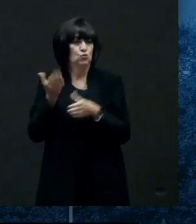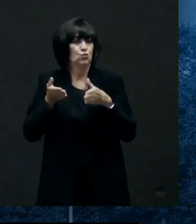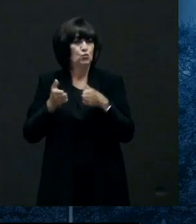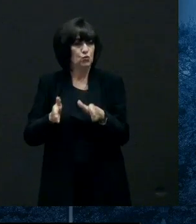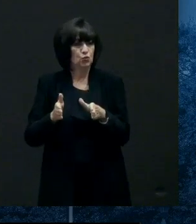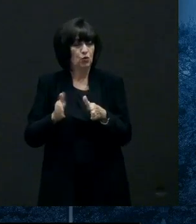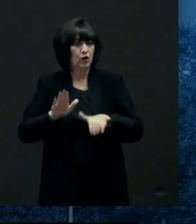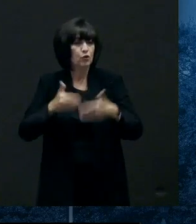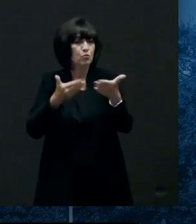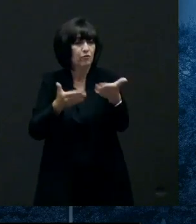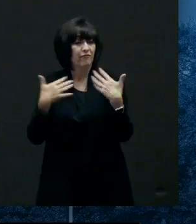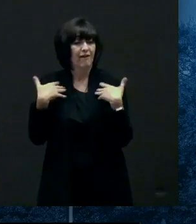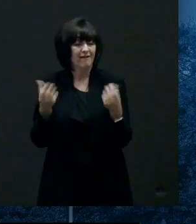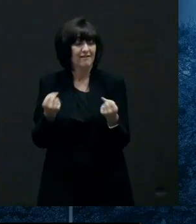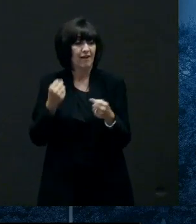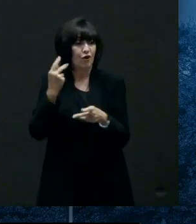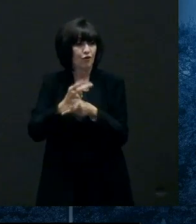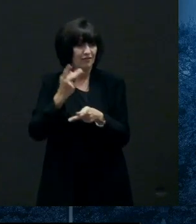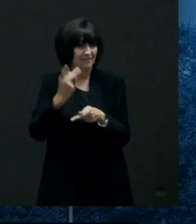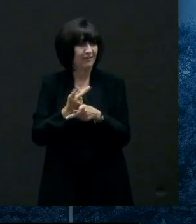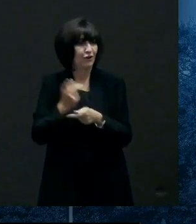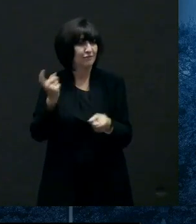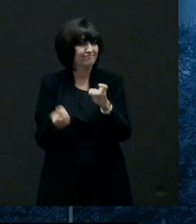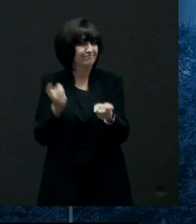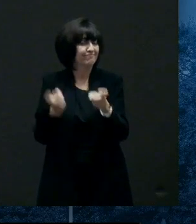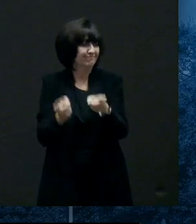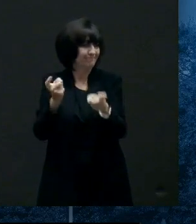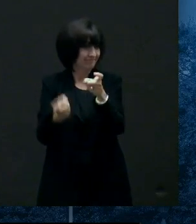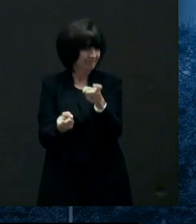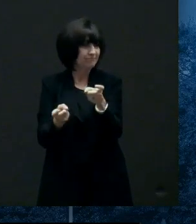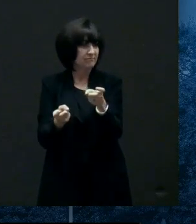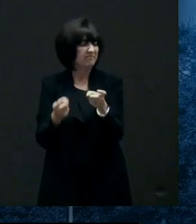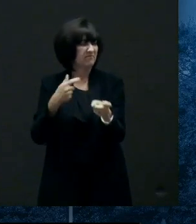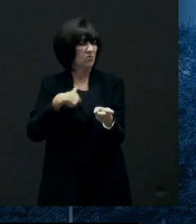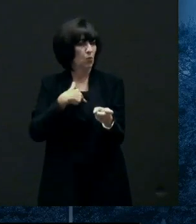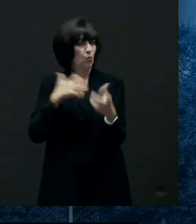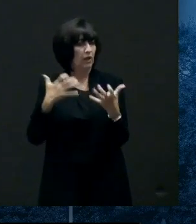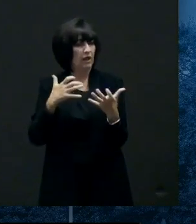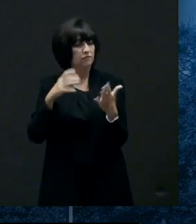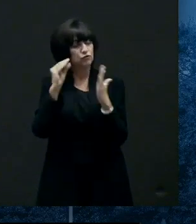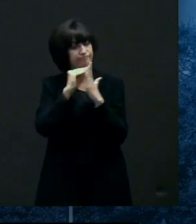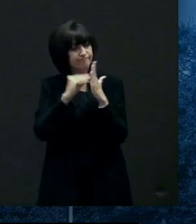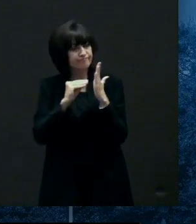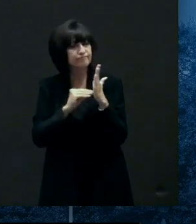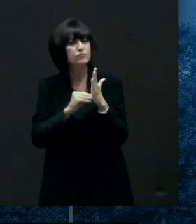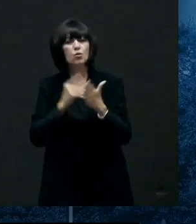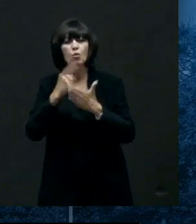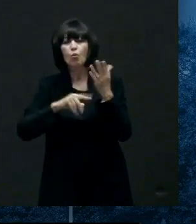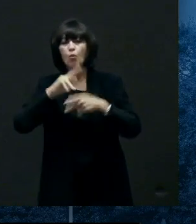and we look forward to addressing any issues uh that occur over the next several months